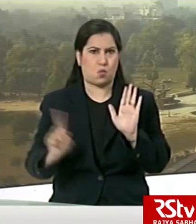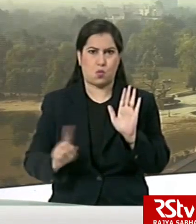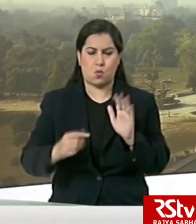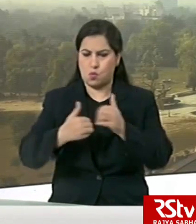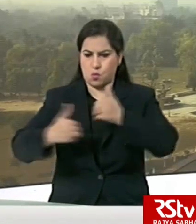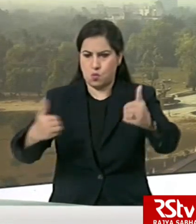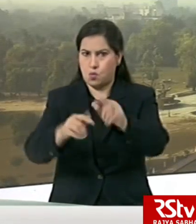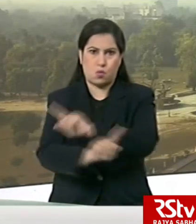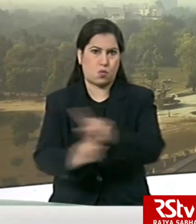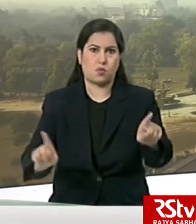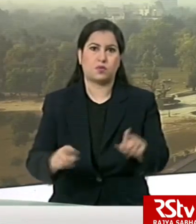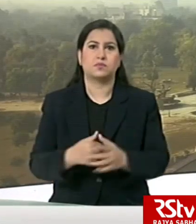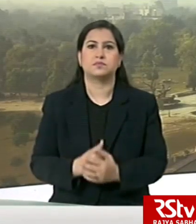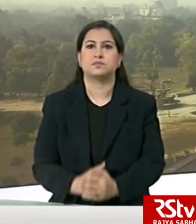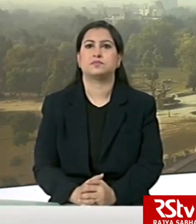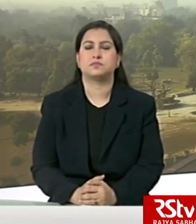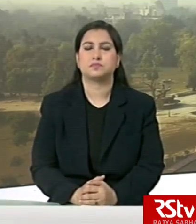in the Gujarat hospitals.